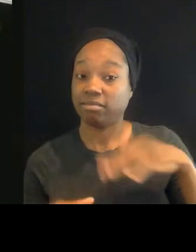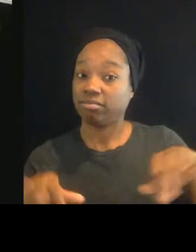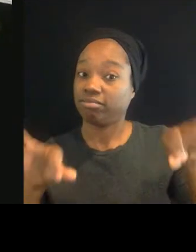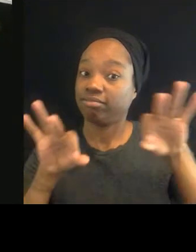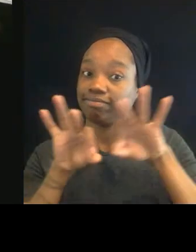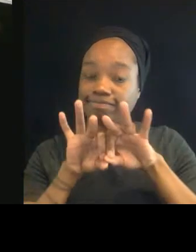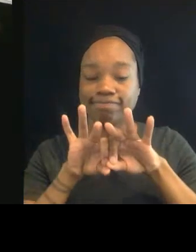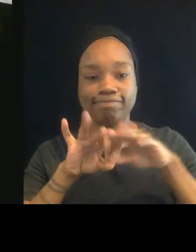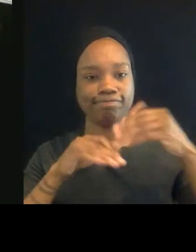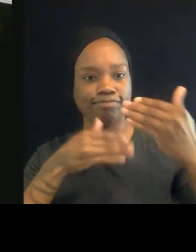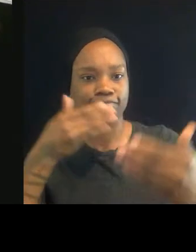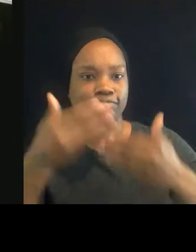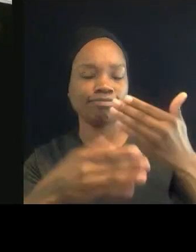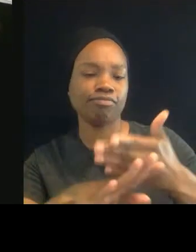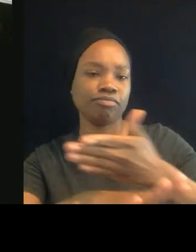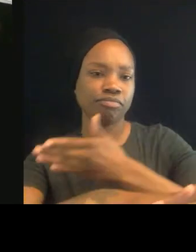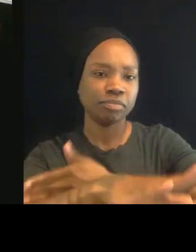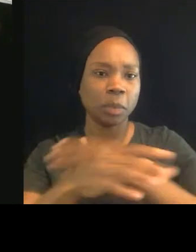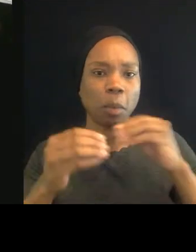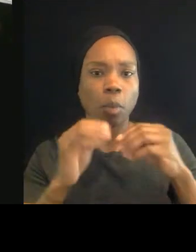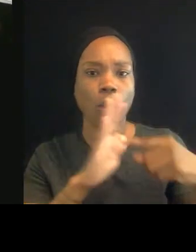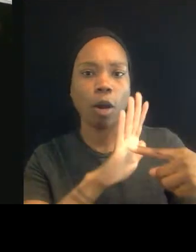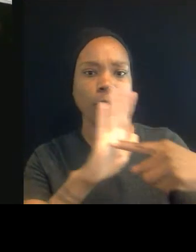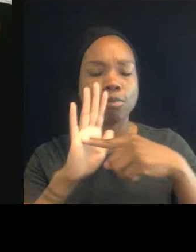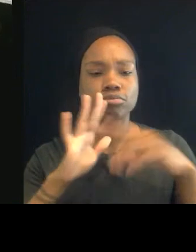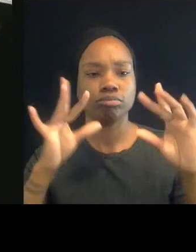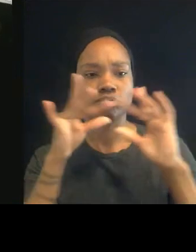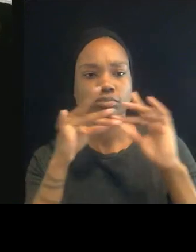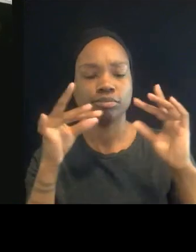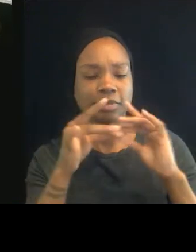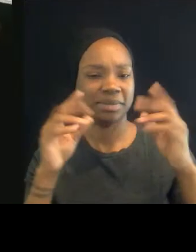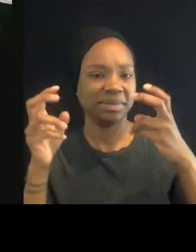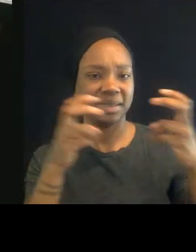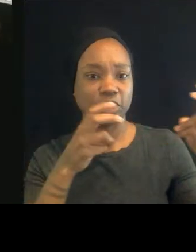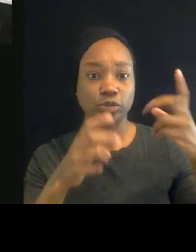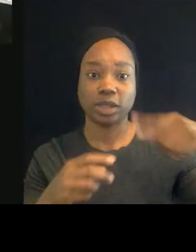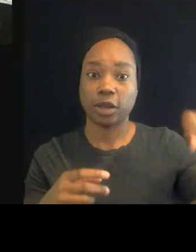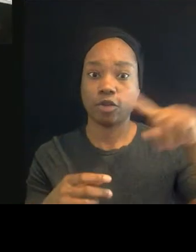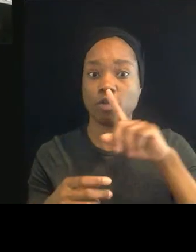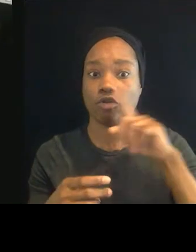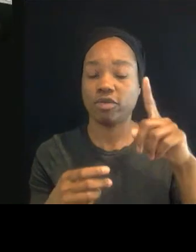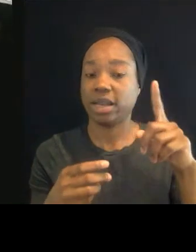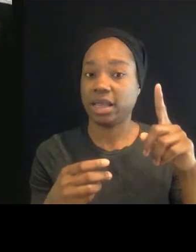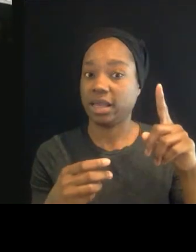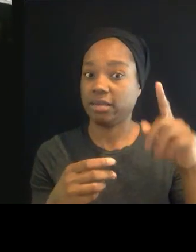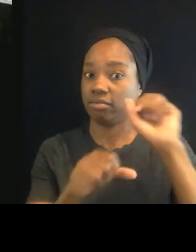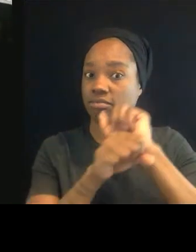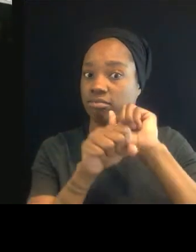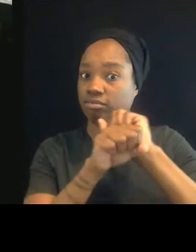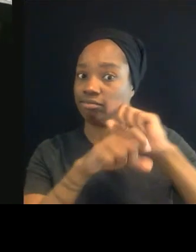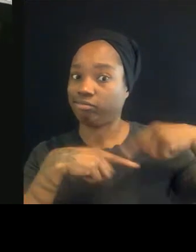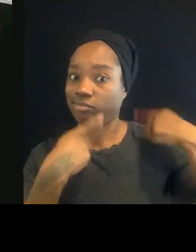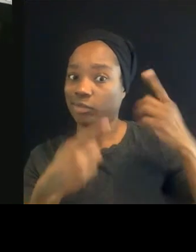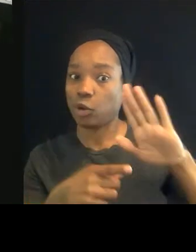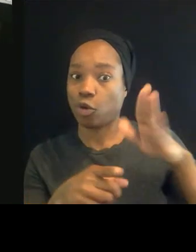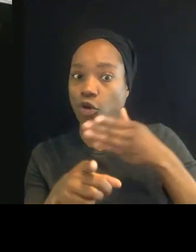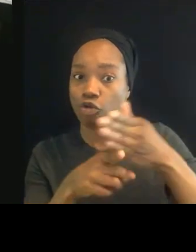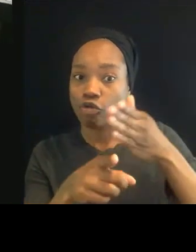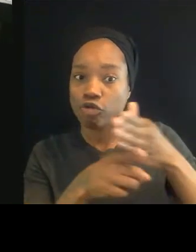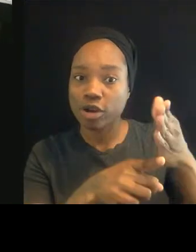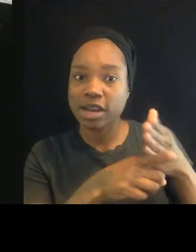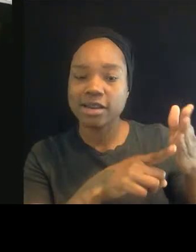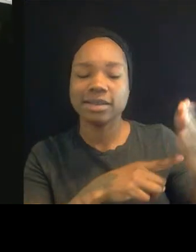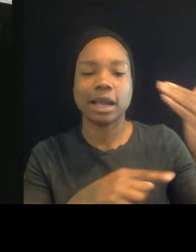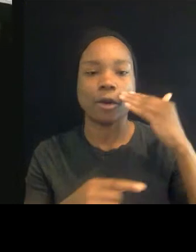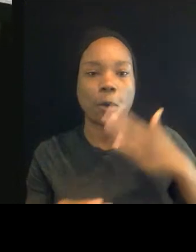articulation of many of the issues that many of you all of you have actually worked on for throughout your careers. I know that in my own field, there has